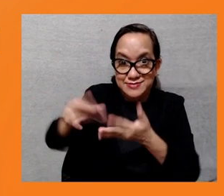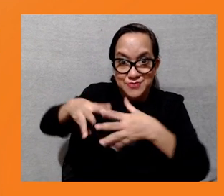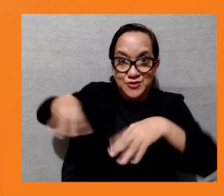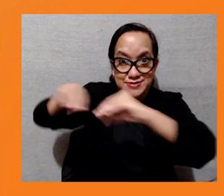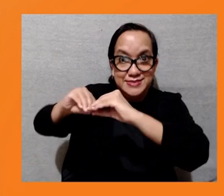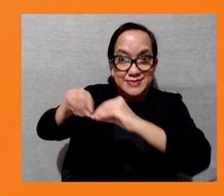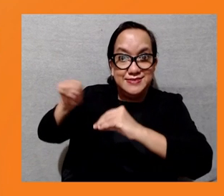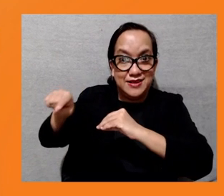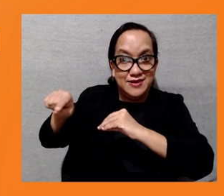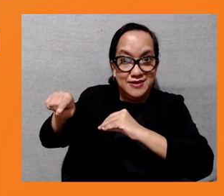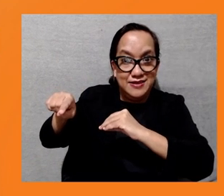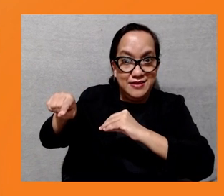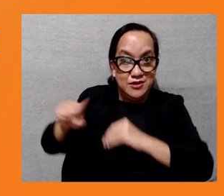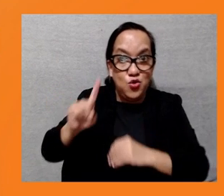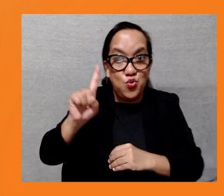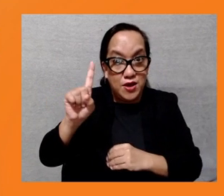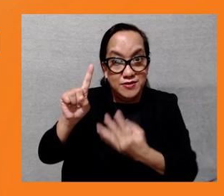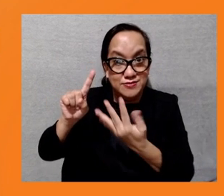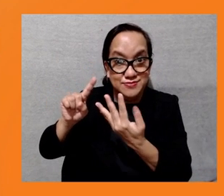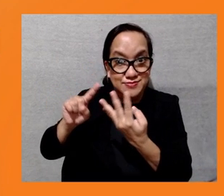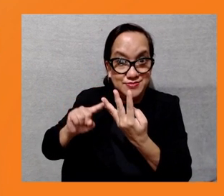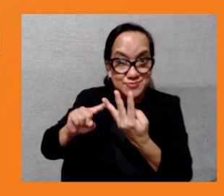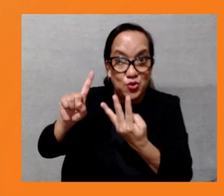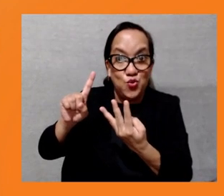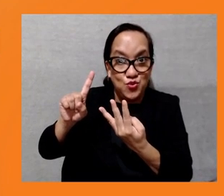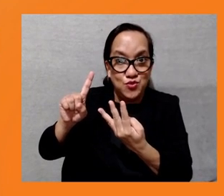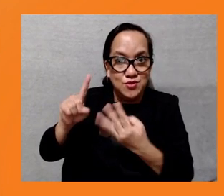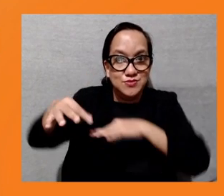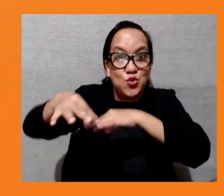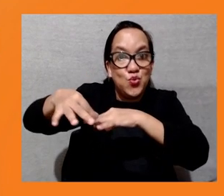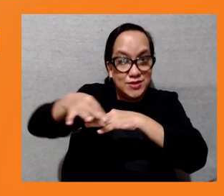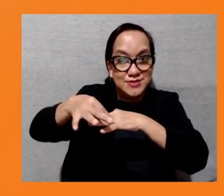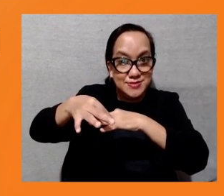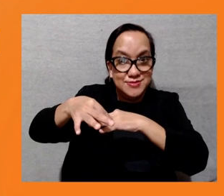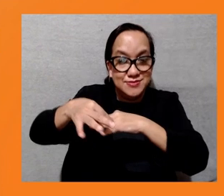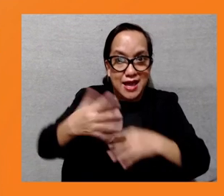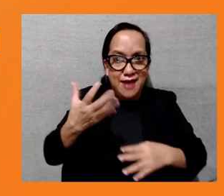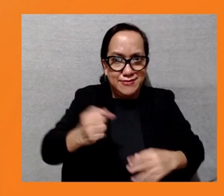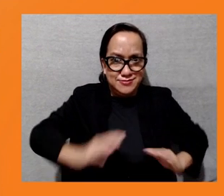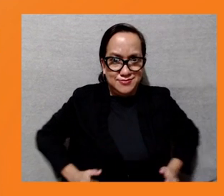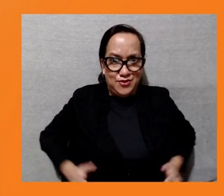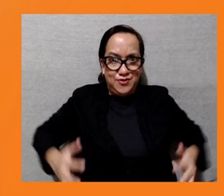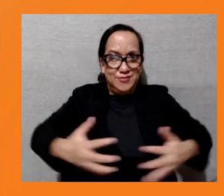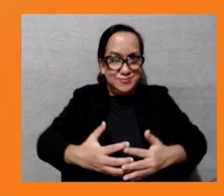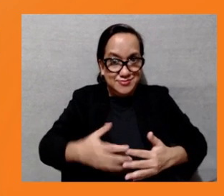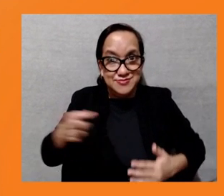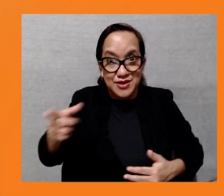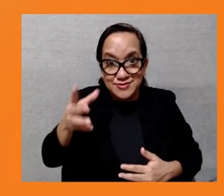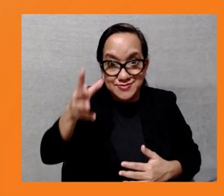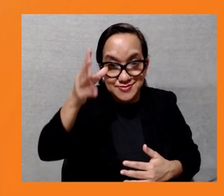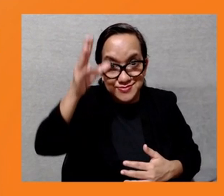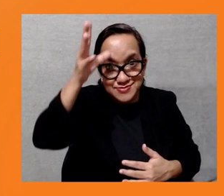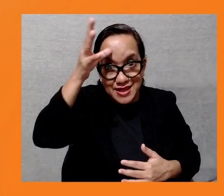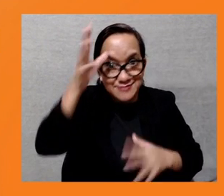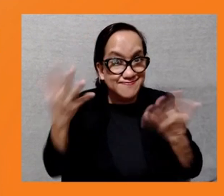pregnant at the time of his death, and his baby girl will never know his father and will forever be deprived of his love and affection.